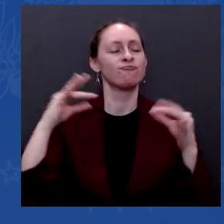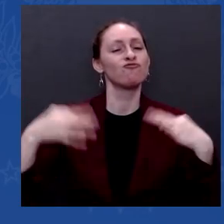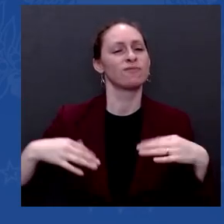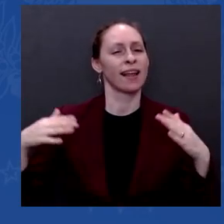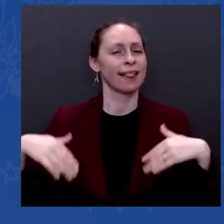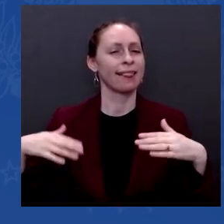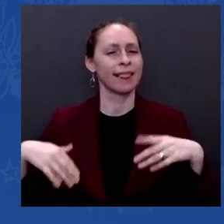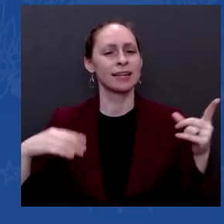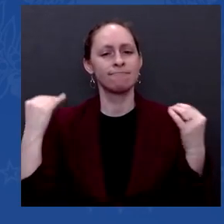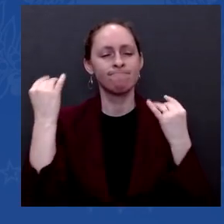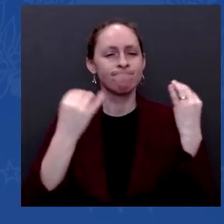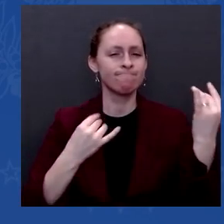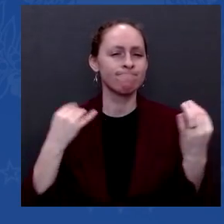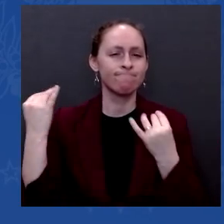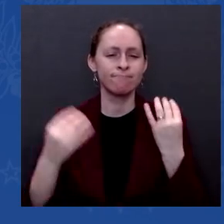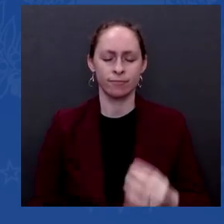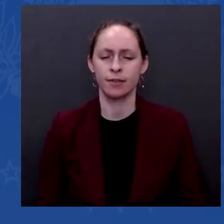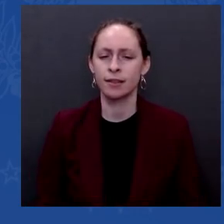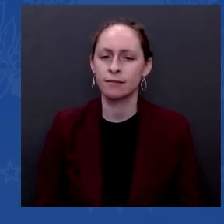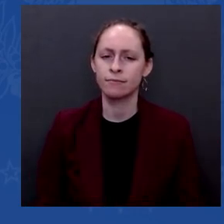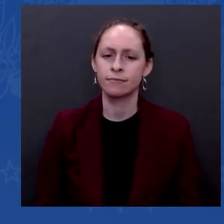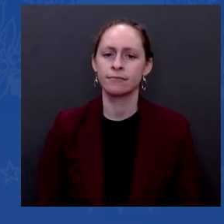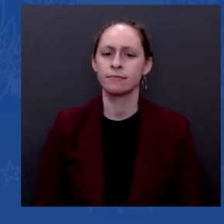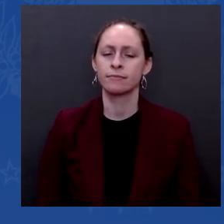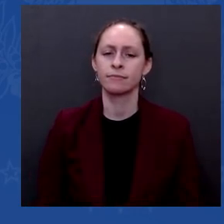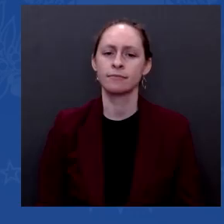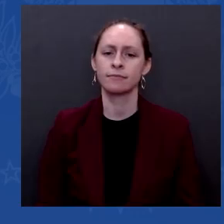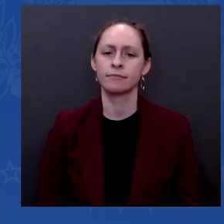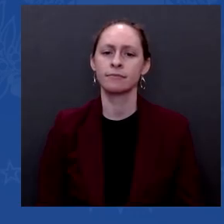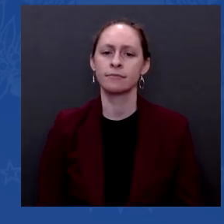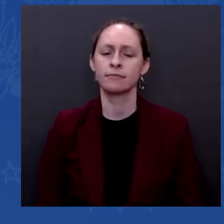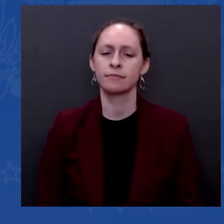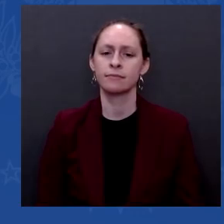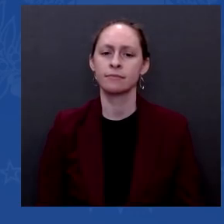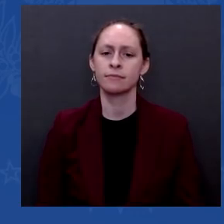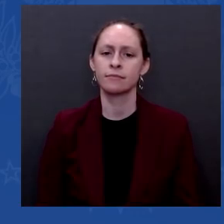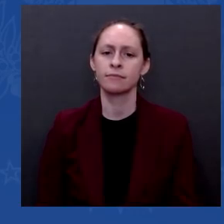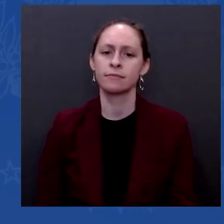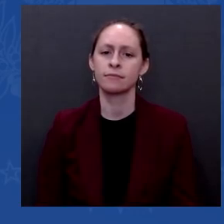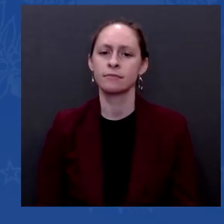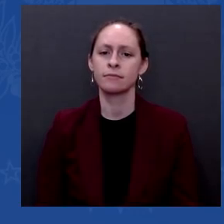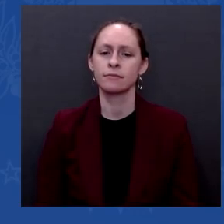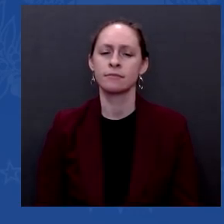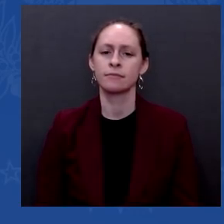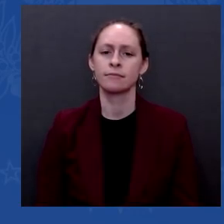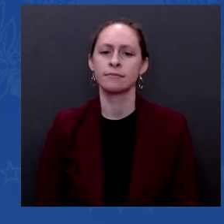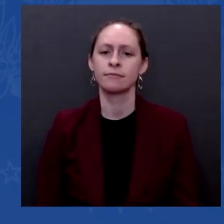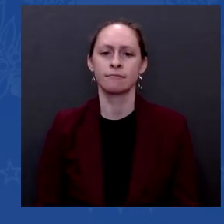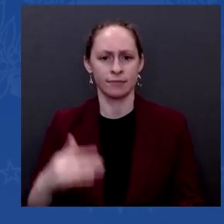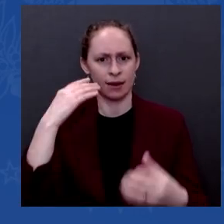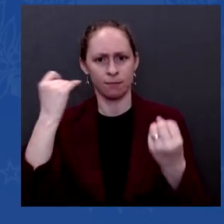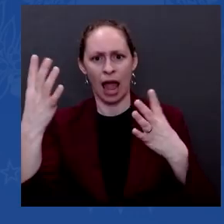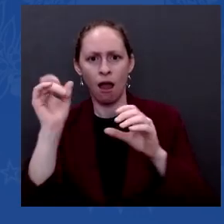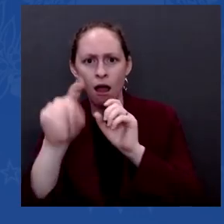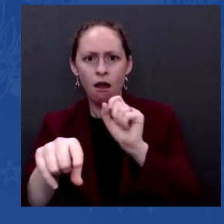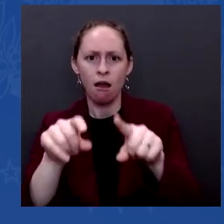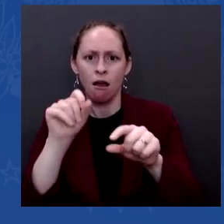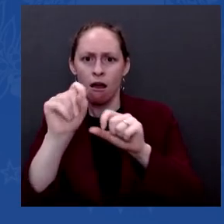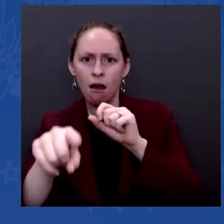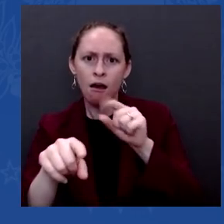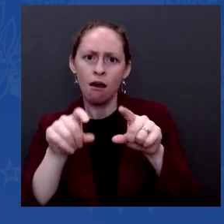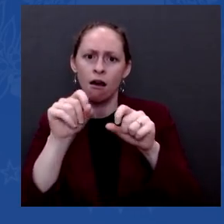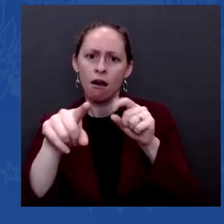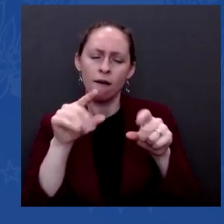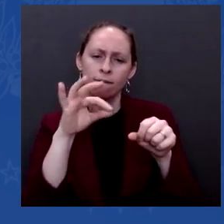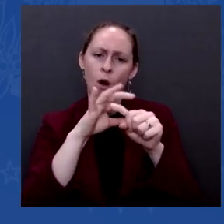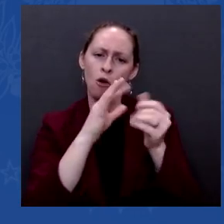lot of questions about voting rights, Mr. President. But I want to ask you about Black voters, one of your most loyal constituencies.